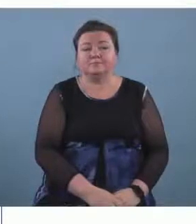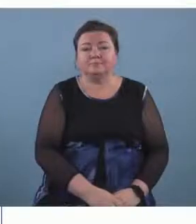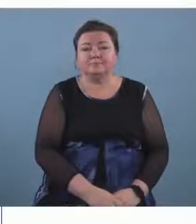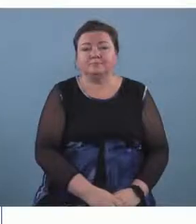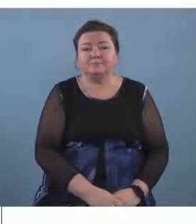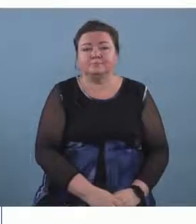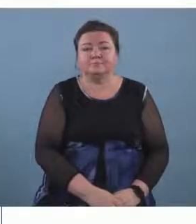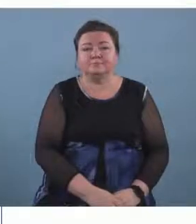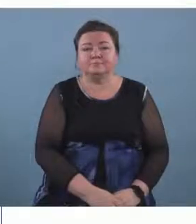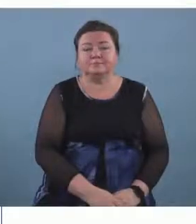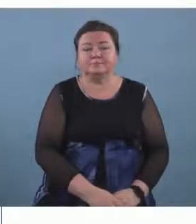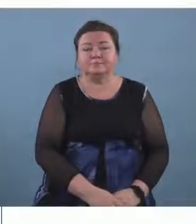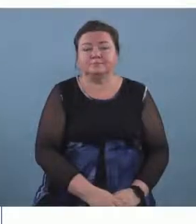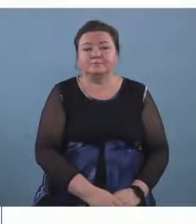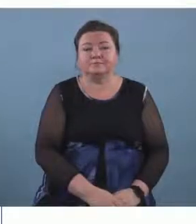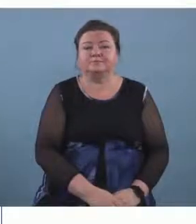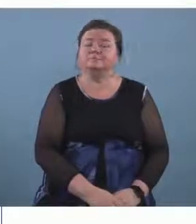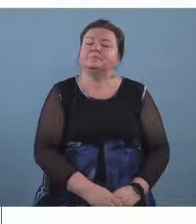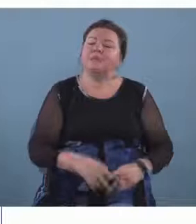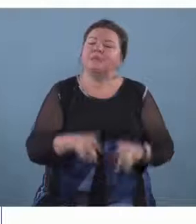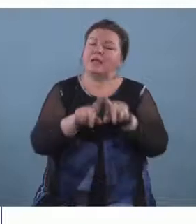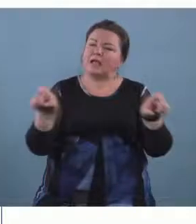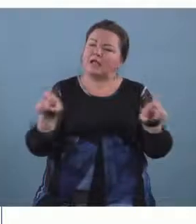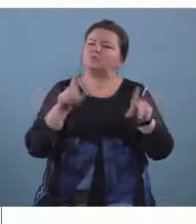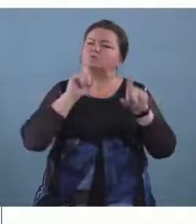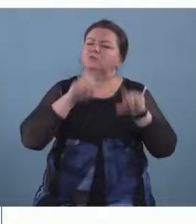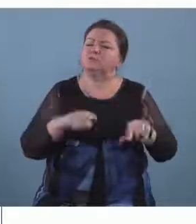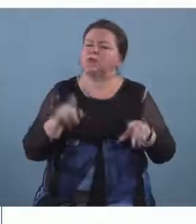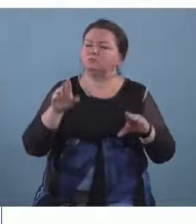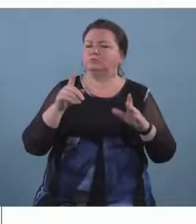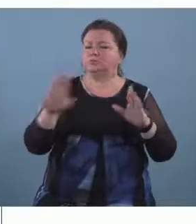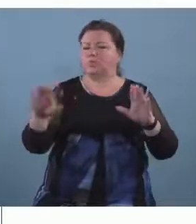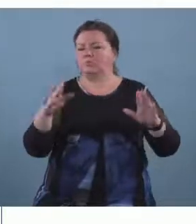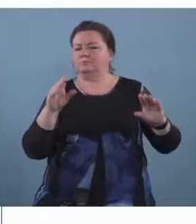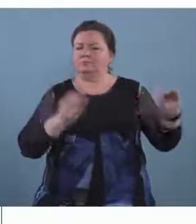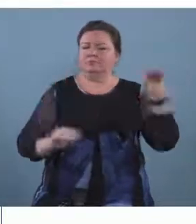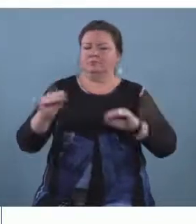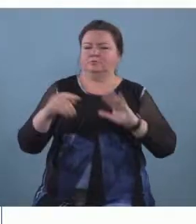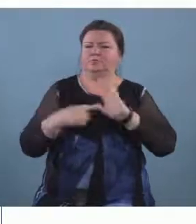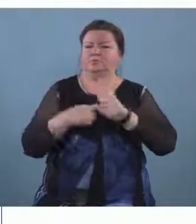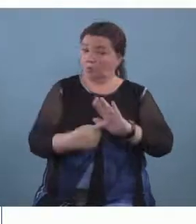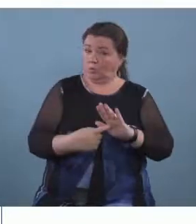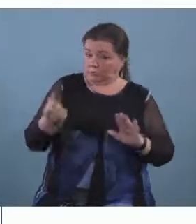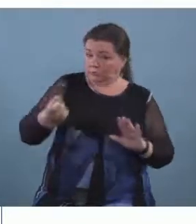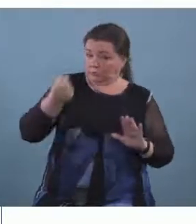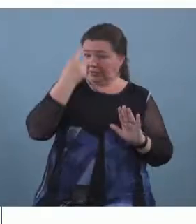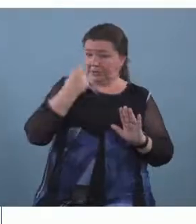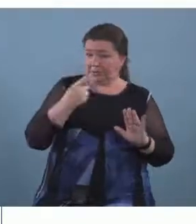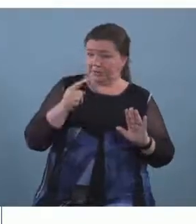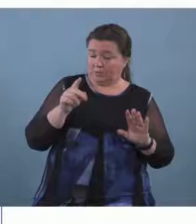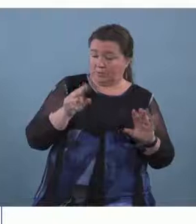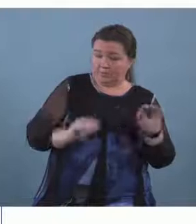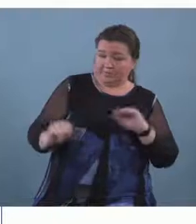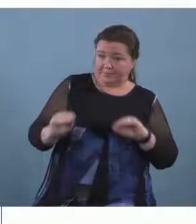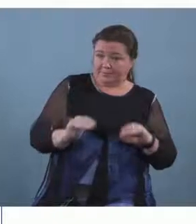and then ask them to respond using movement showing their understanding through movement see if they can